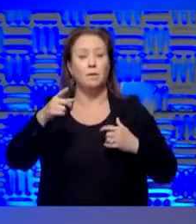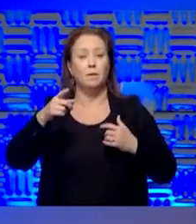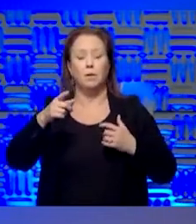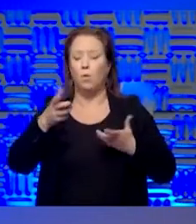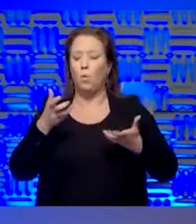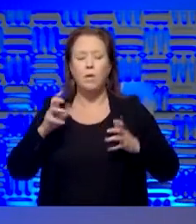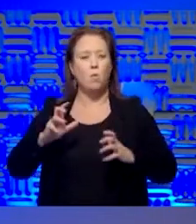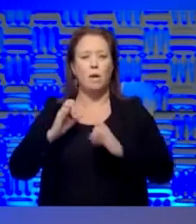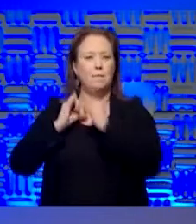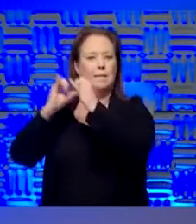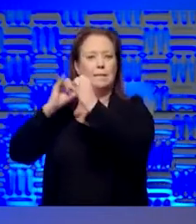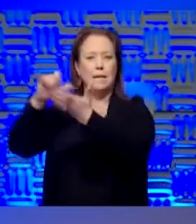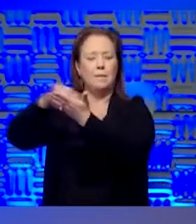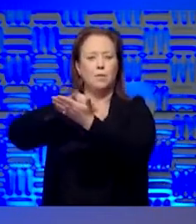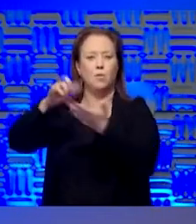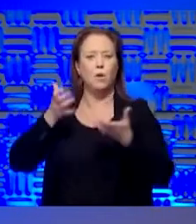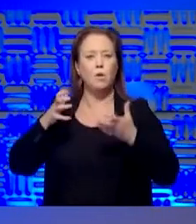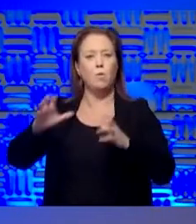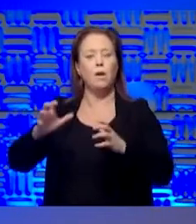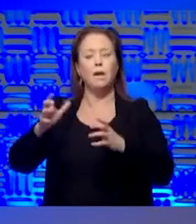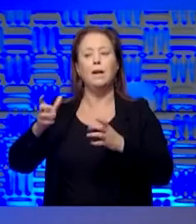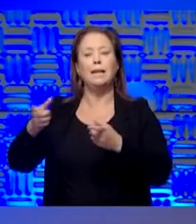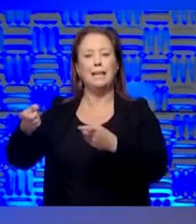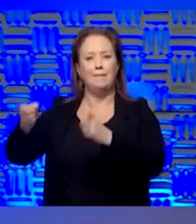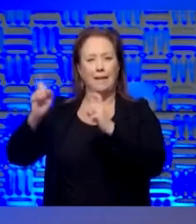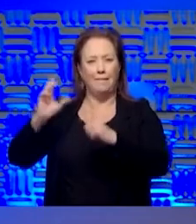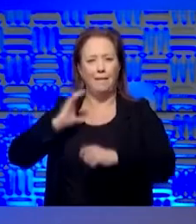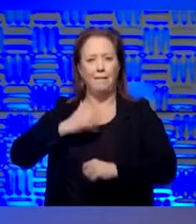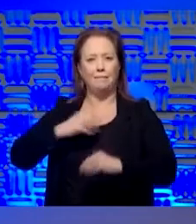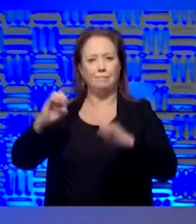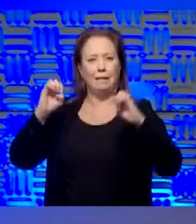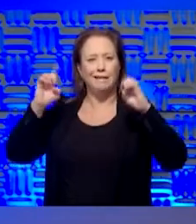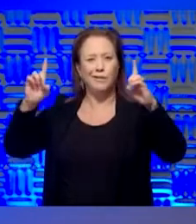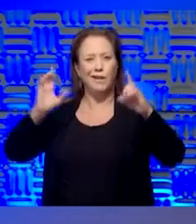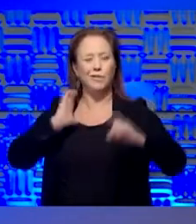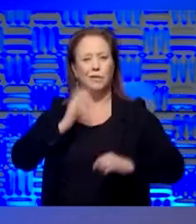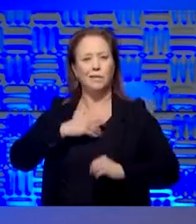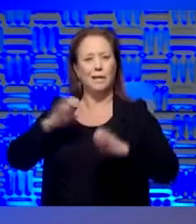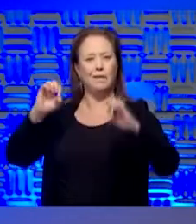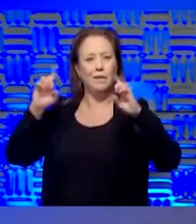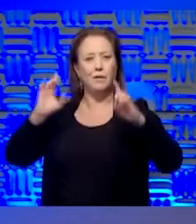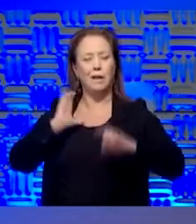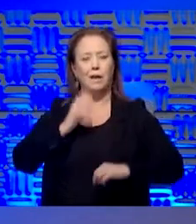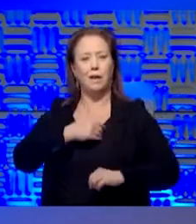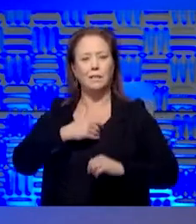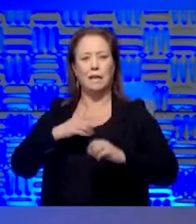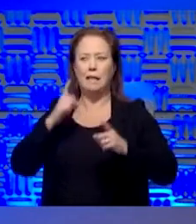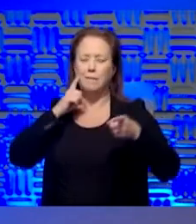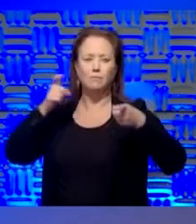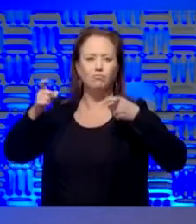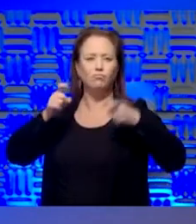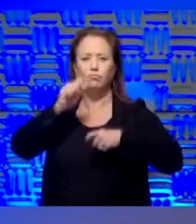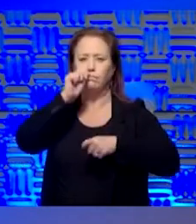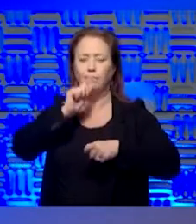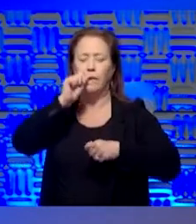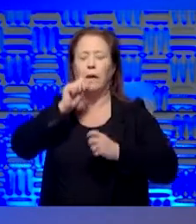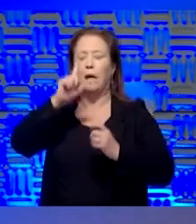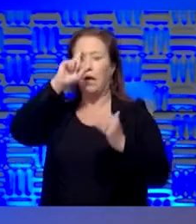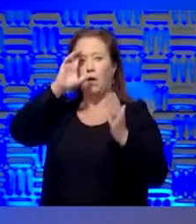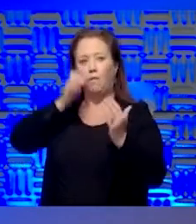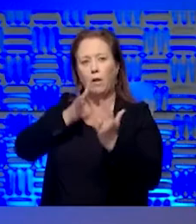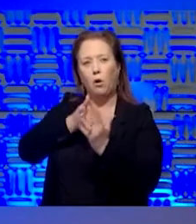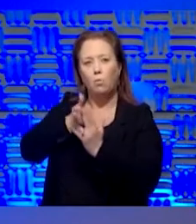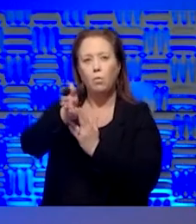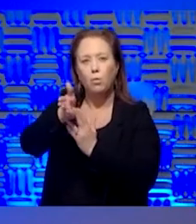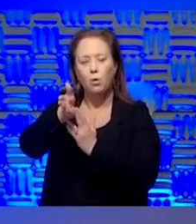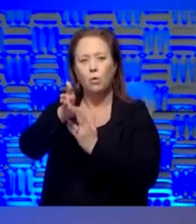to become like New York. They have provided us very good lessons and they have really been dealing with this and hopefully are coming through it. But